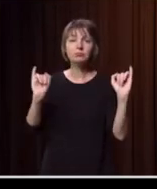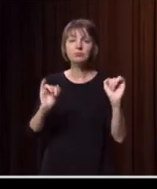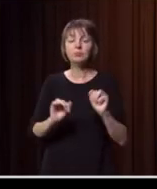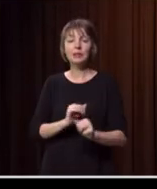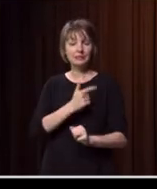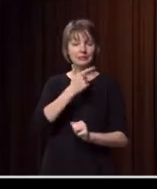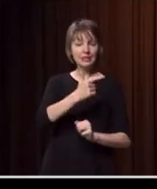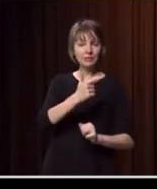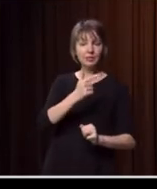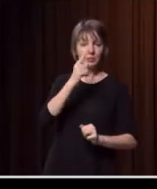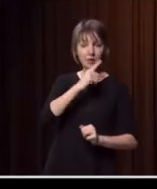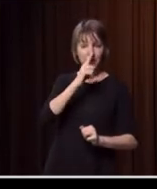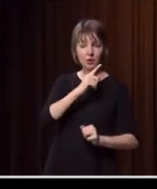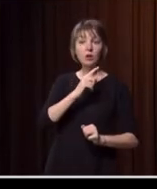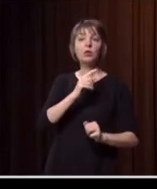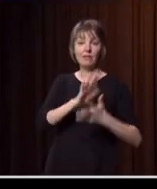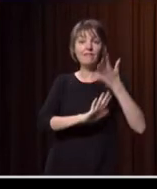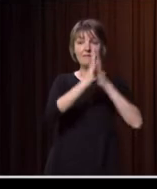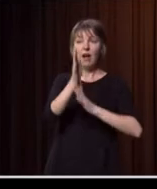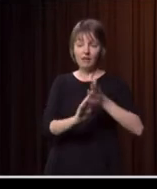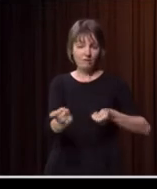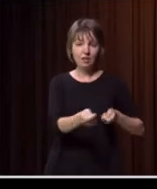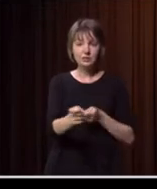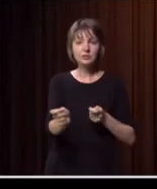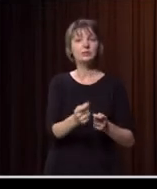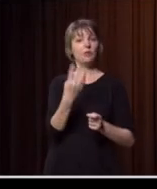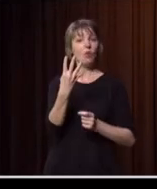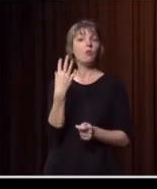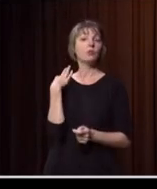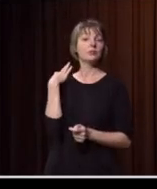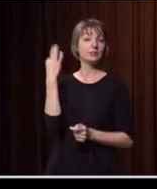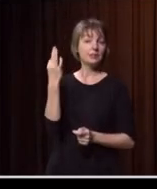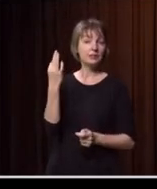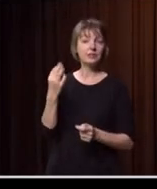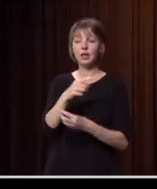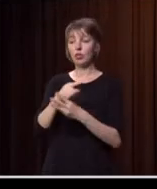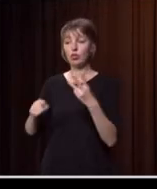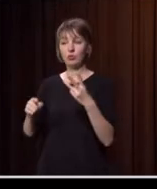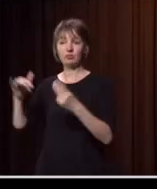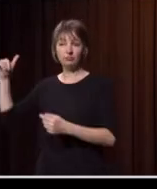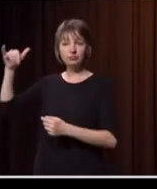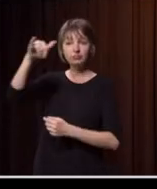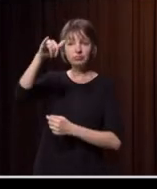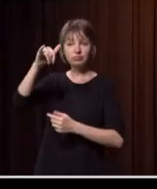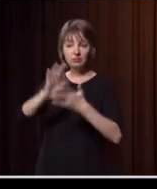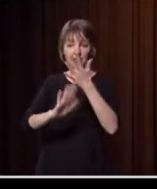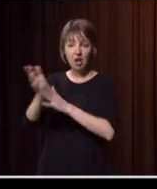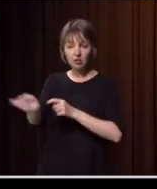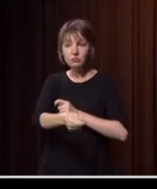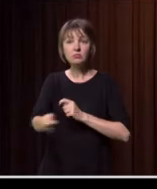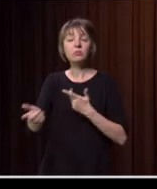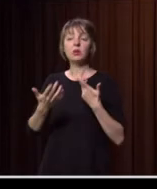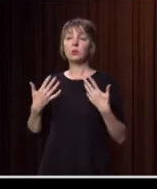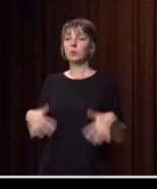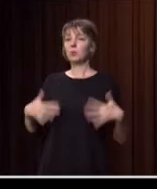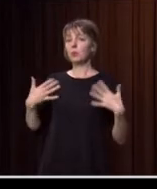lives were firefighters. There were four volunteer firefighters and three aircrew that paid the ultimate price while